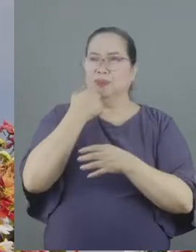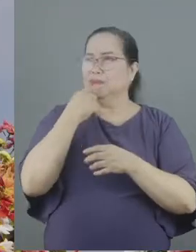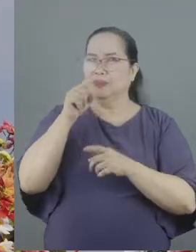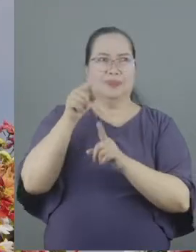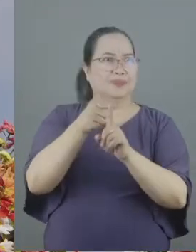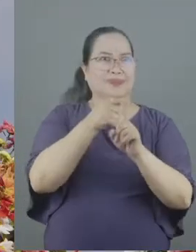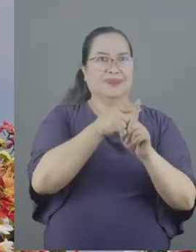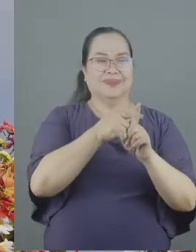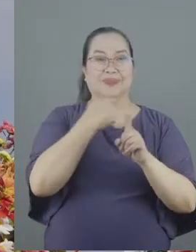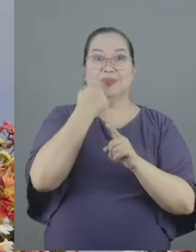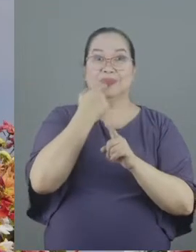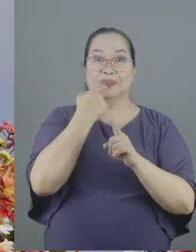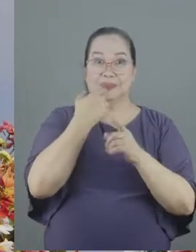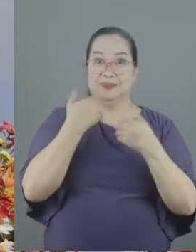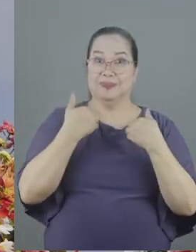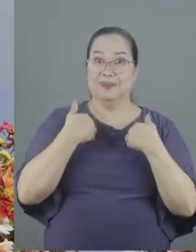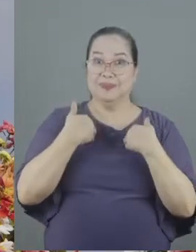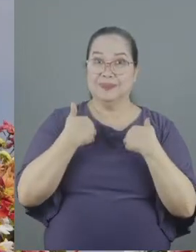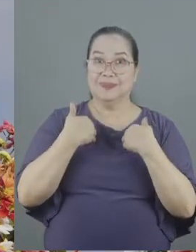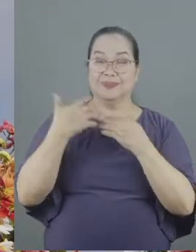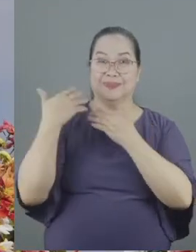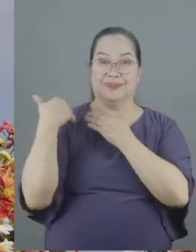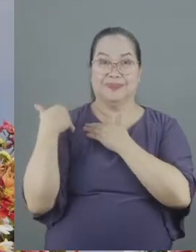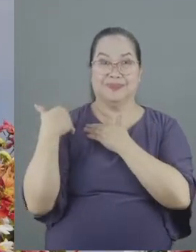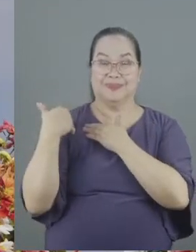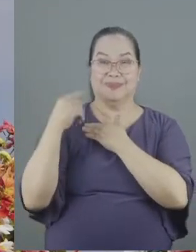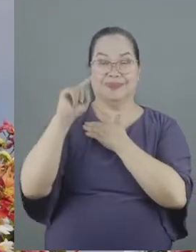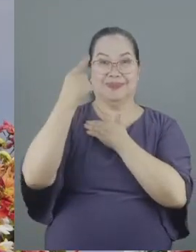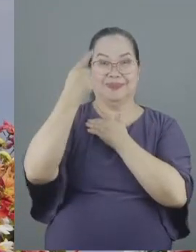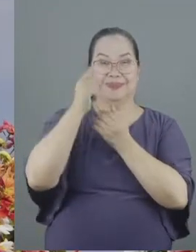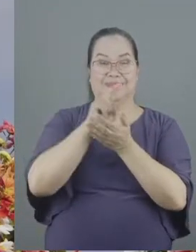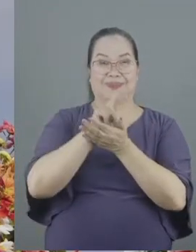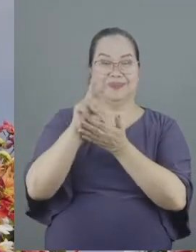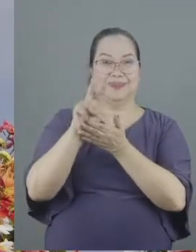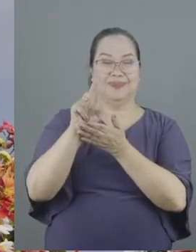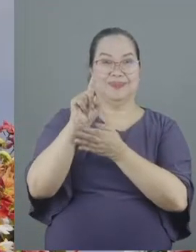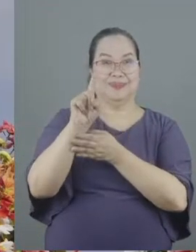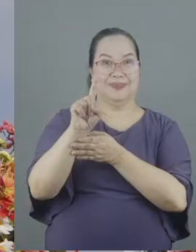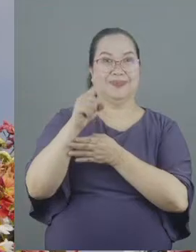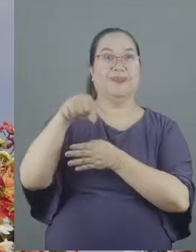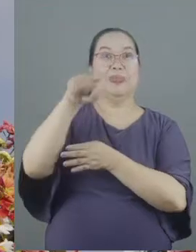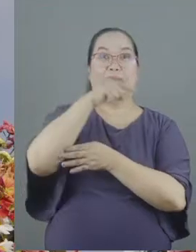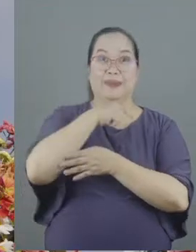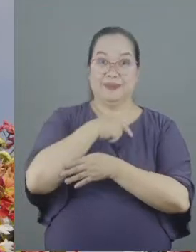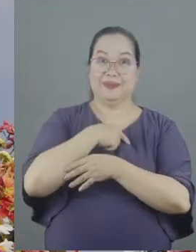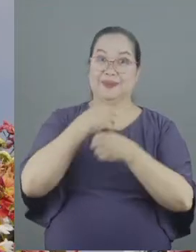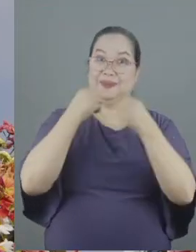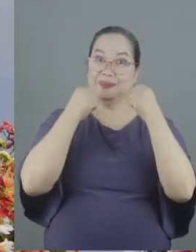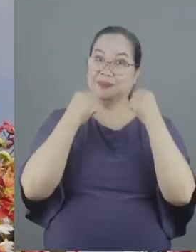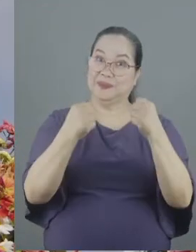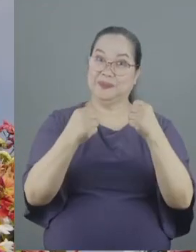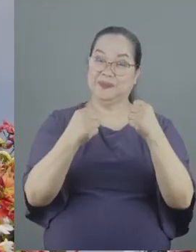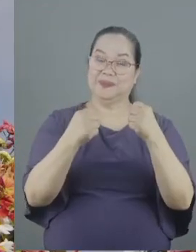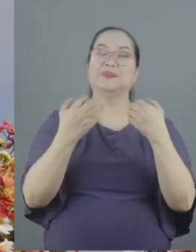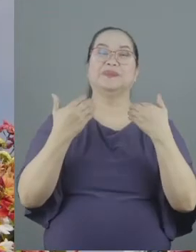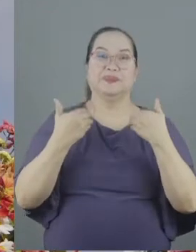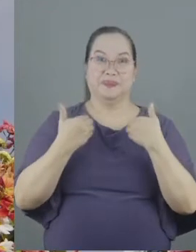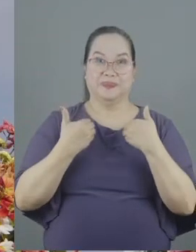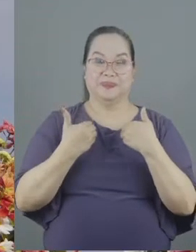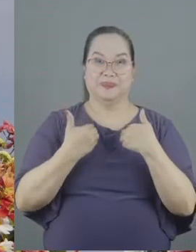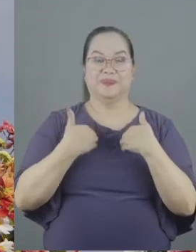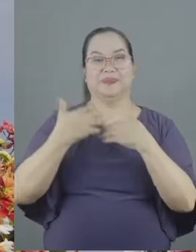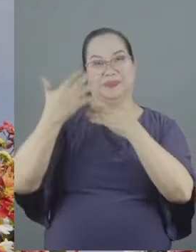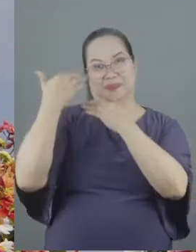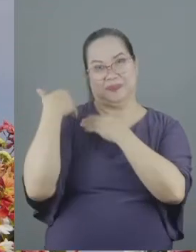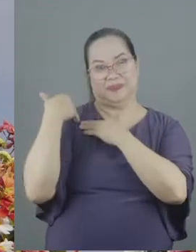bears this obligation verse one we who are strong have an obligation